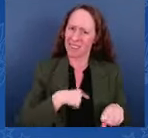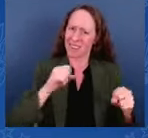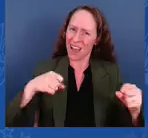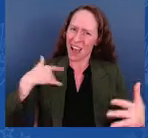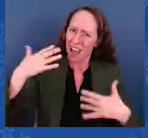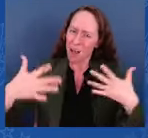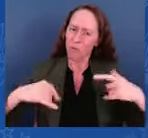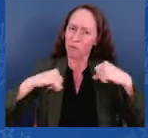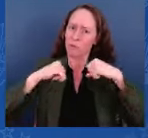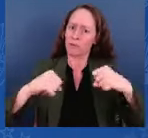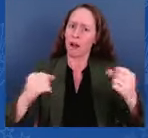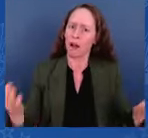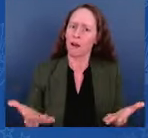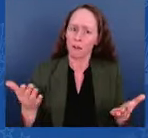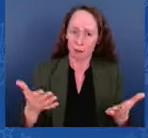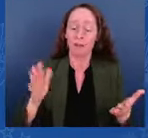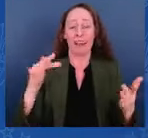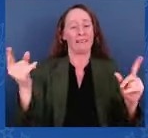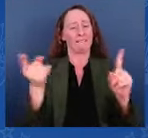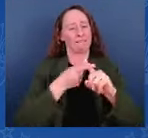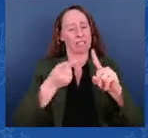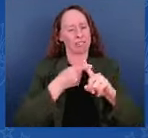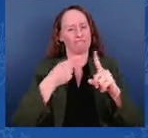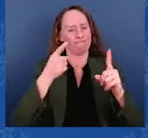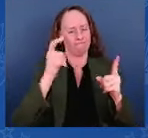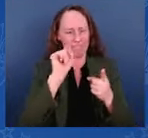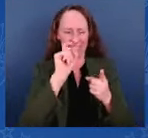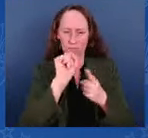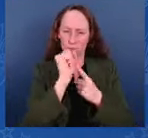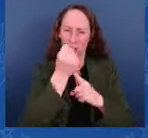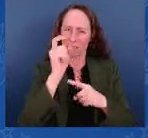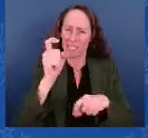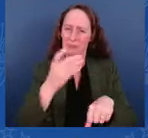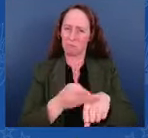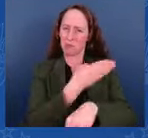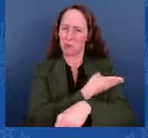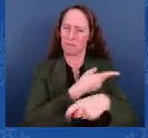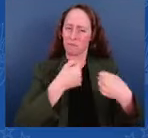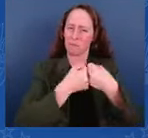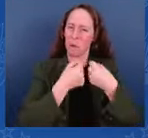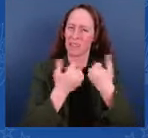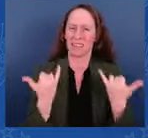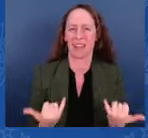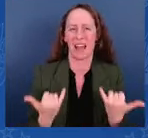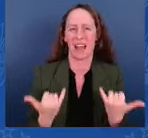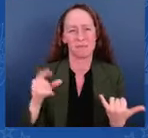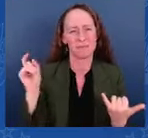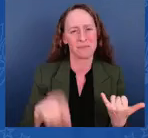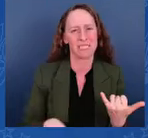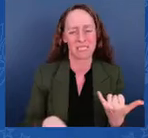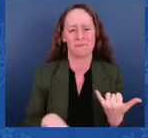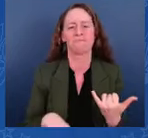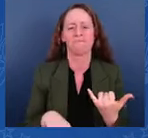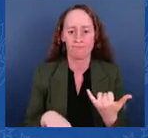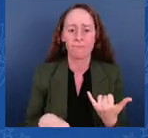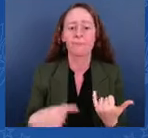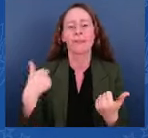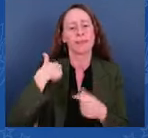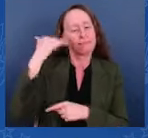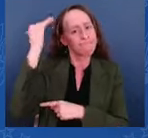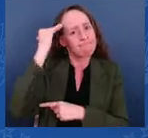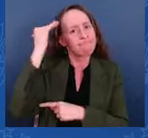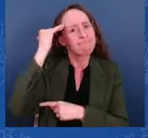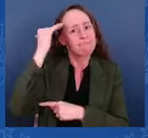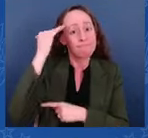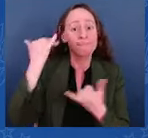and secure it now. The simple truth is there is a worldwide migrant crisis. And if the